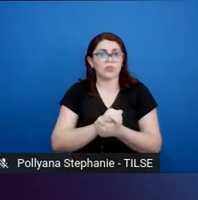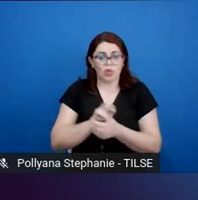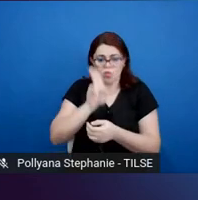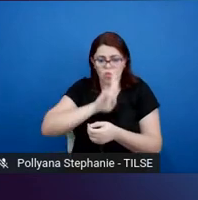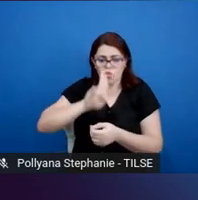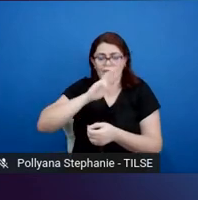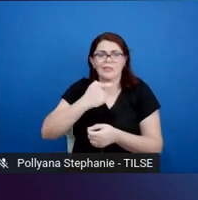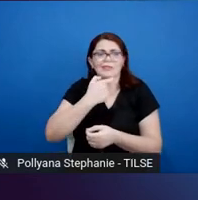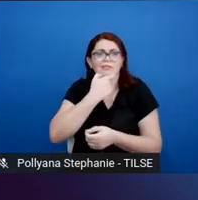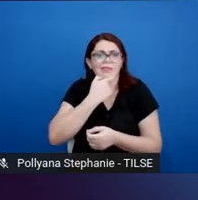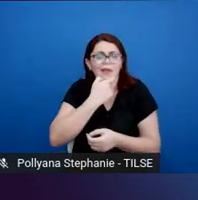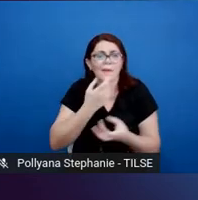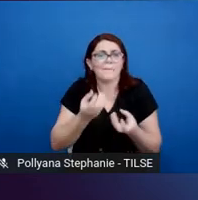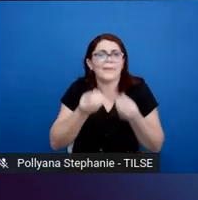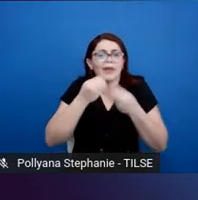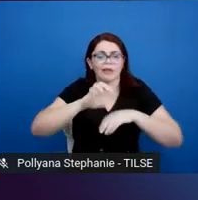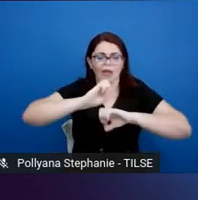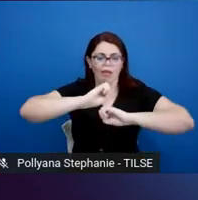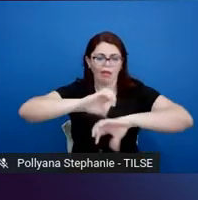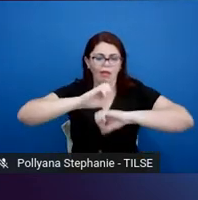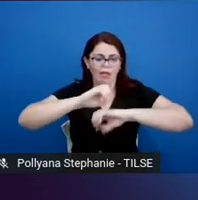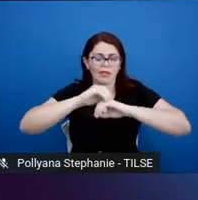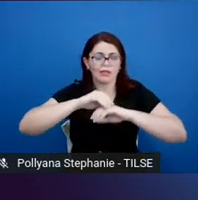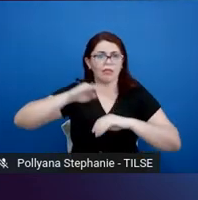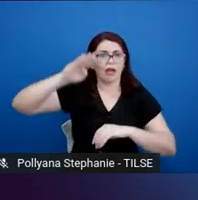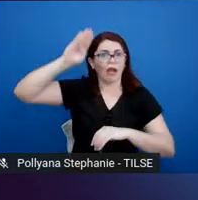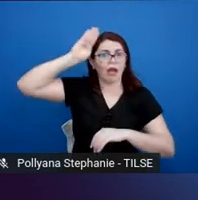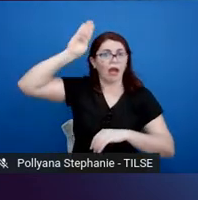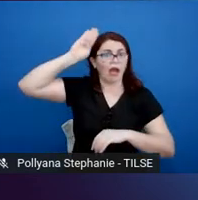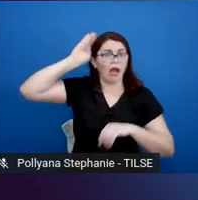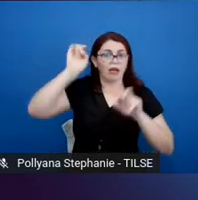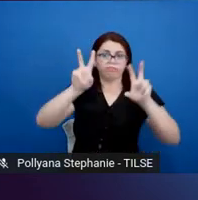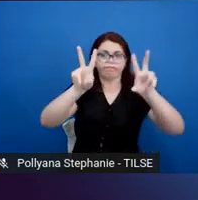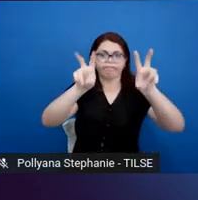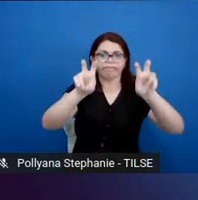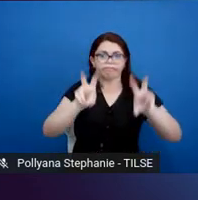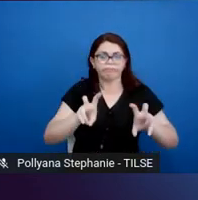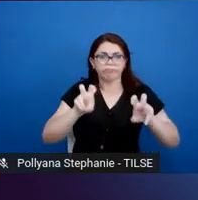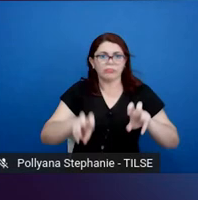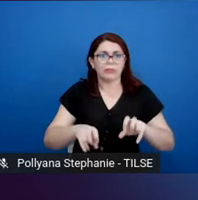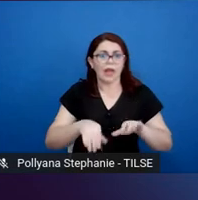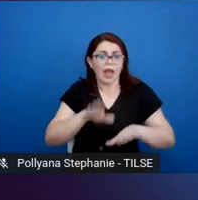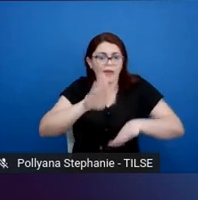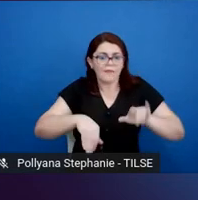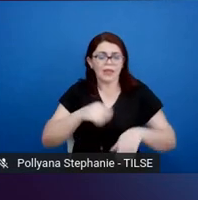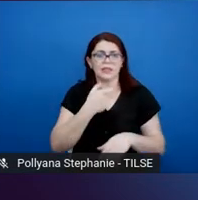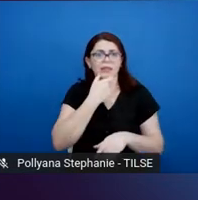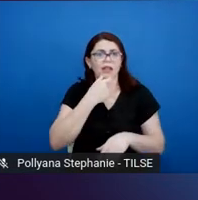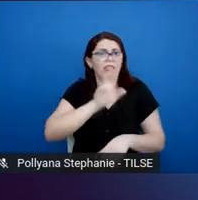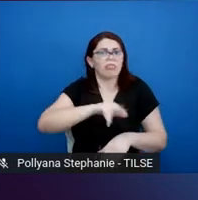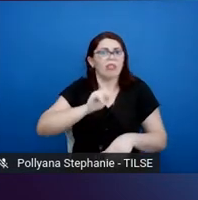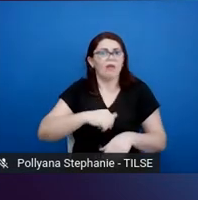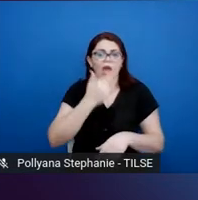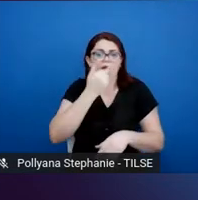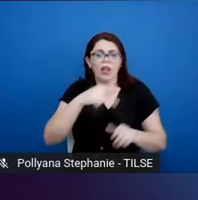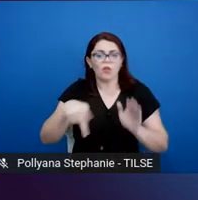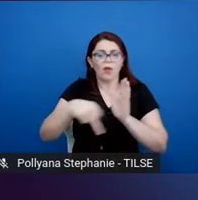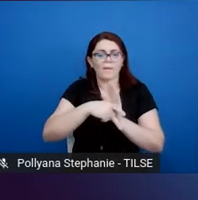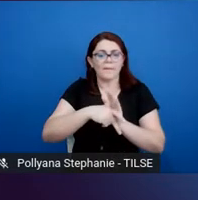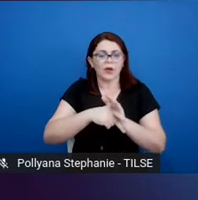academic subjects in countries or jurisdictions where the first language of the majority of the population is not English.